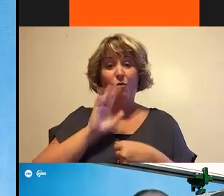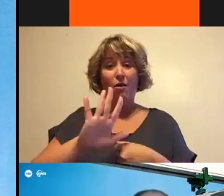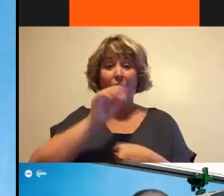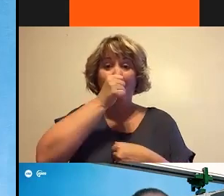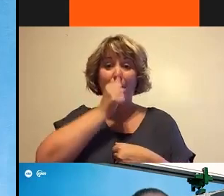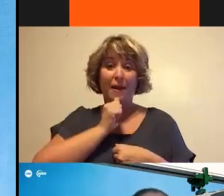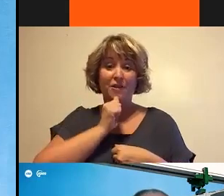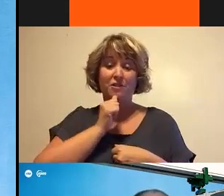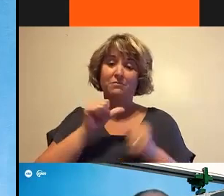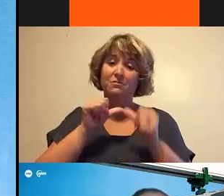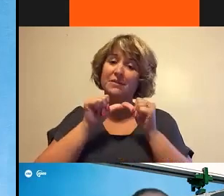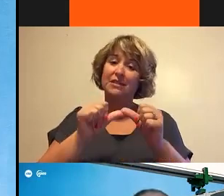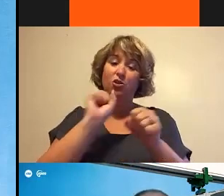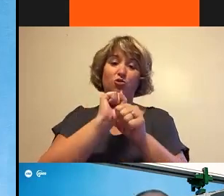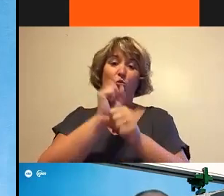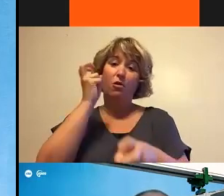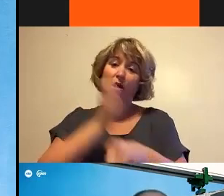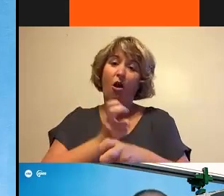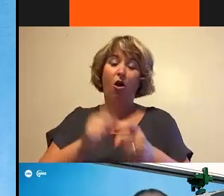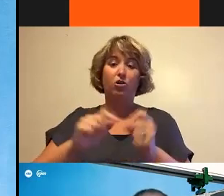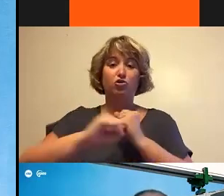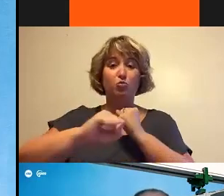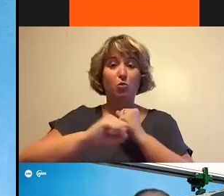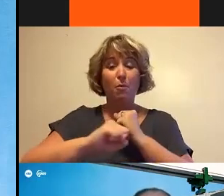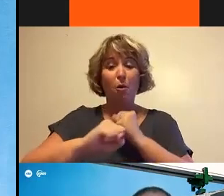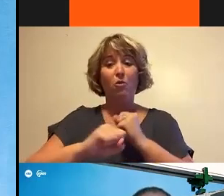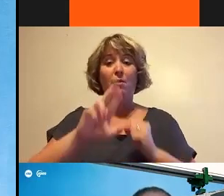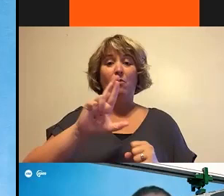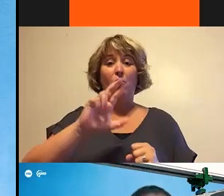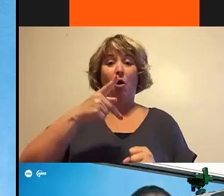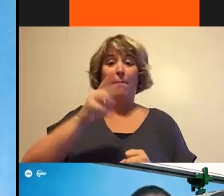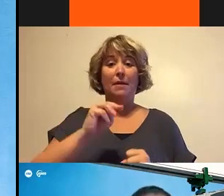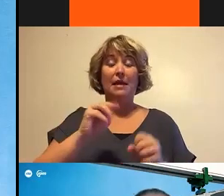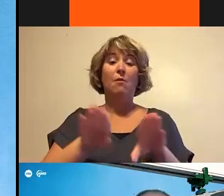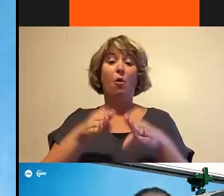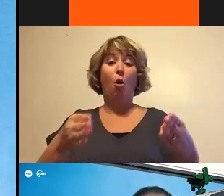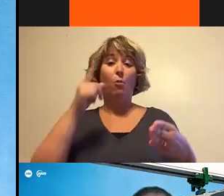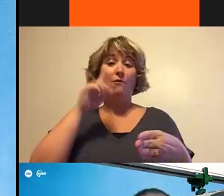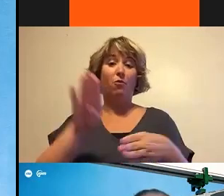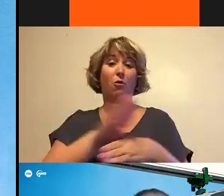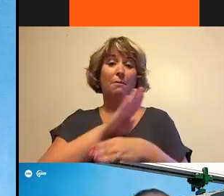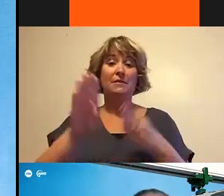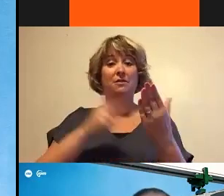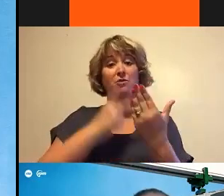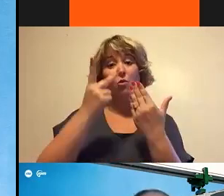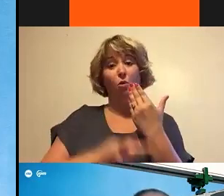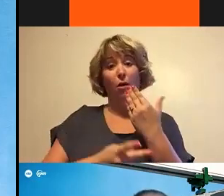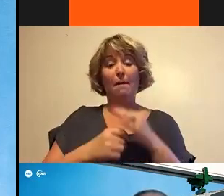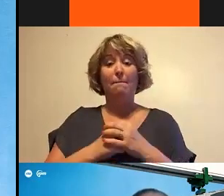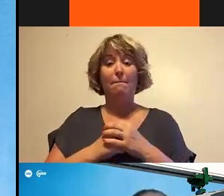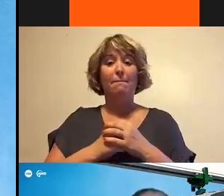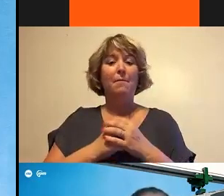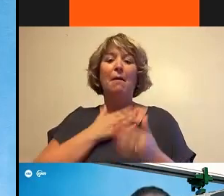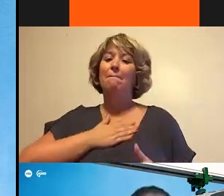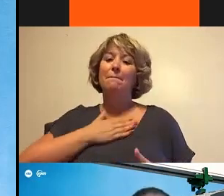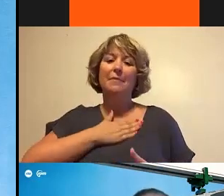to work hard to promote them through our RPM open for business program. Please don't forget to support